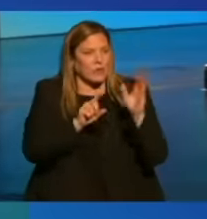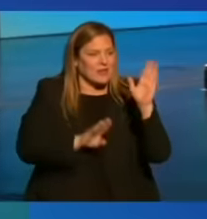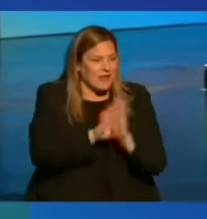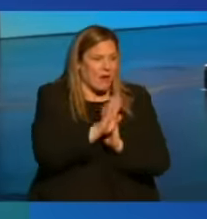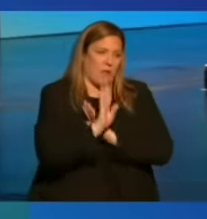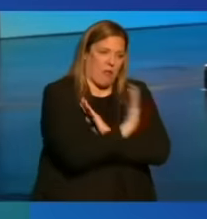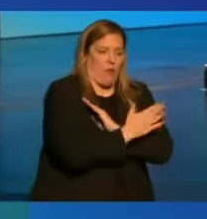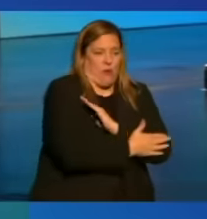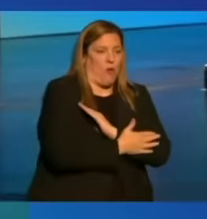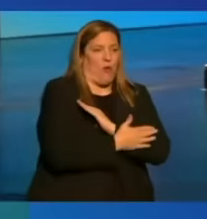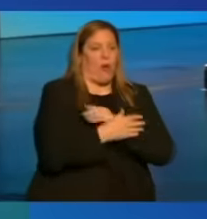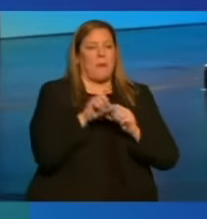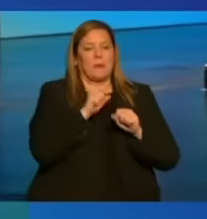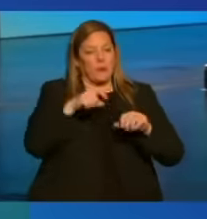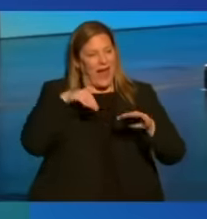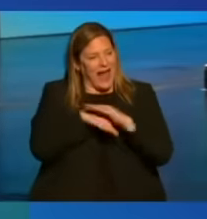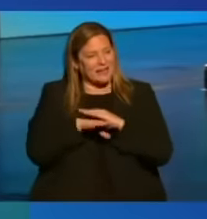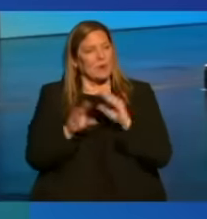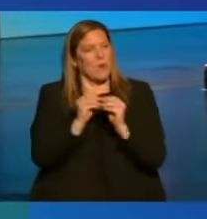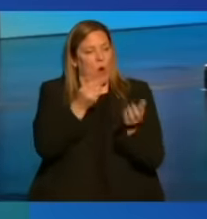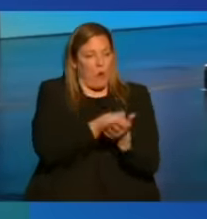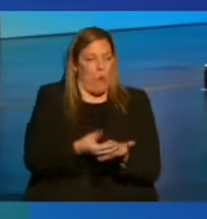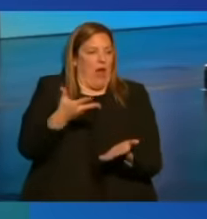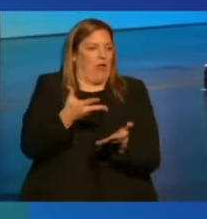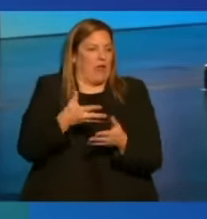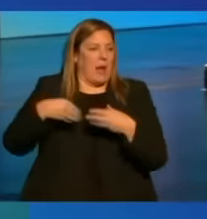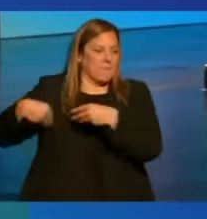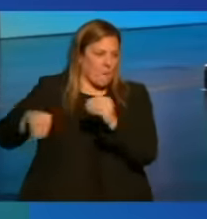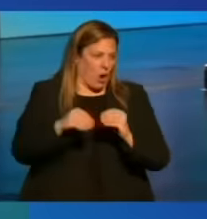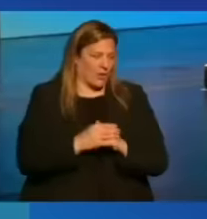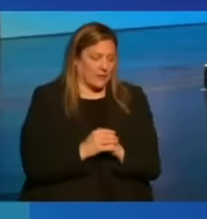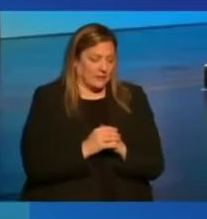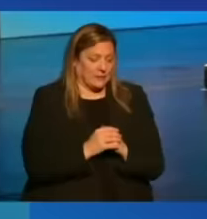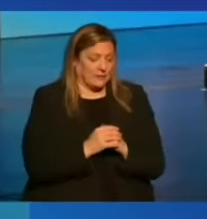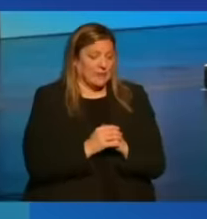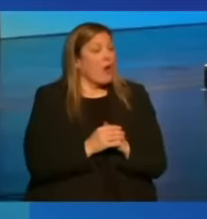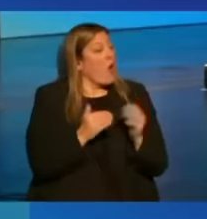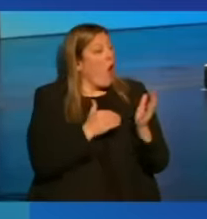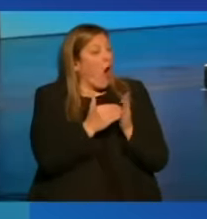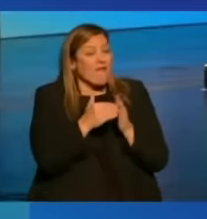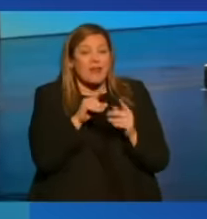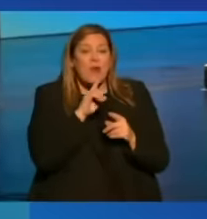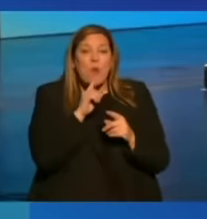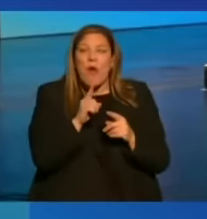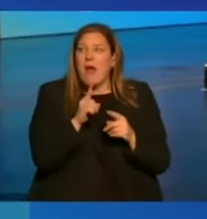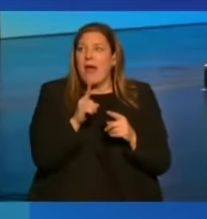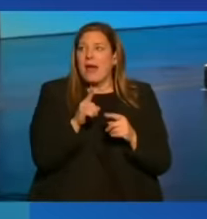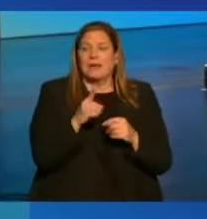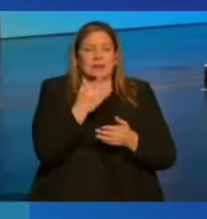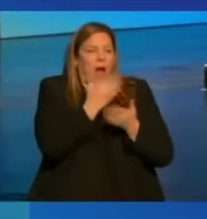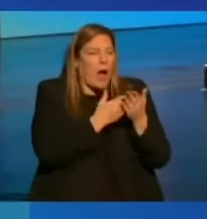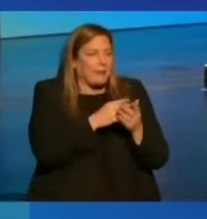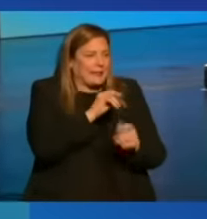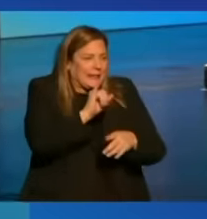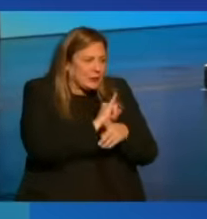by accessing wealthier markets. A lot of times it's just extractive industries.